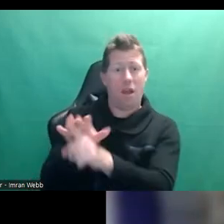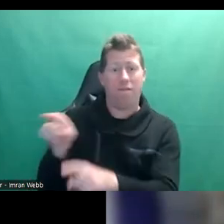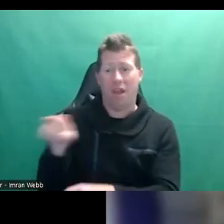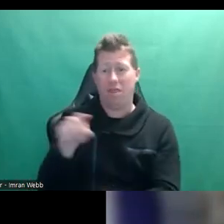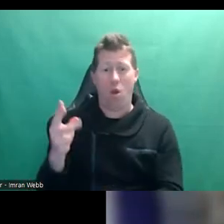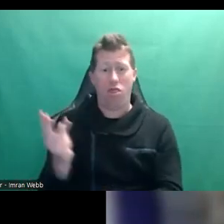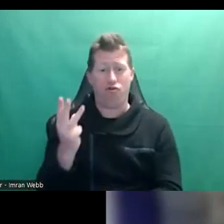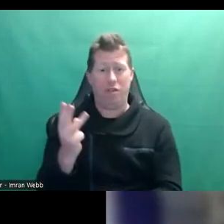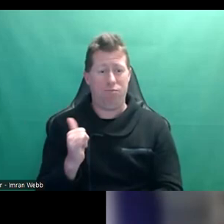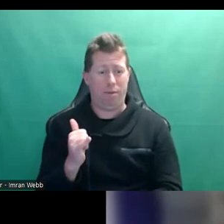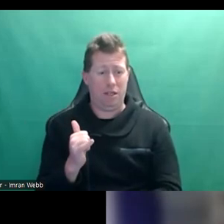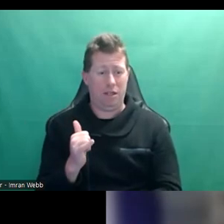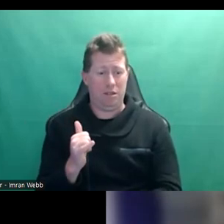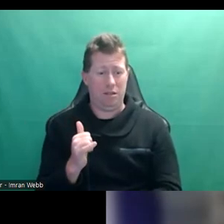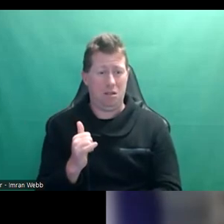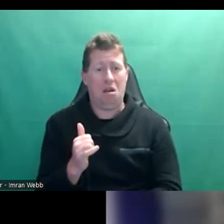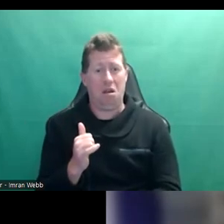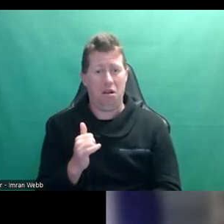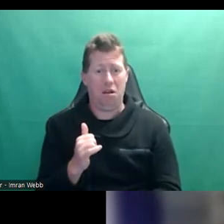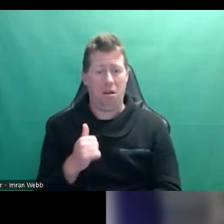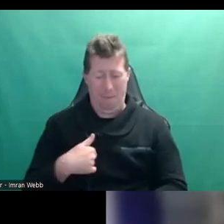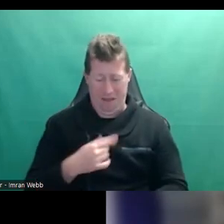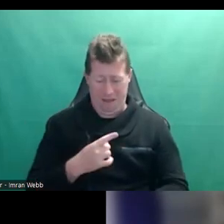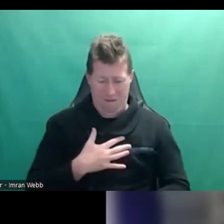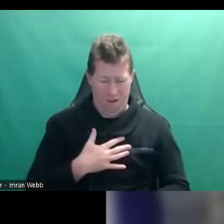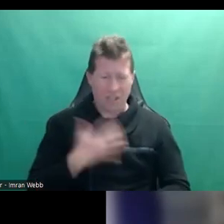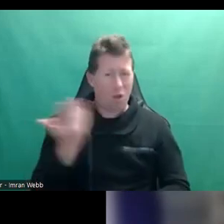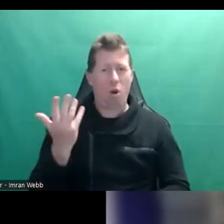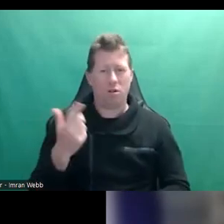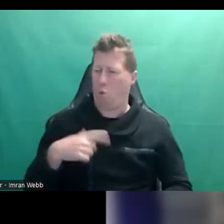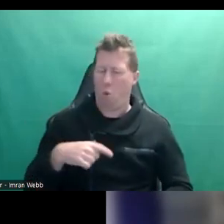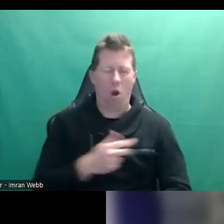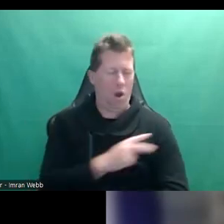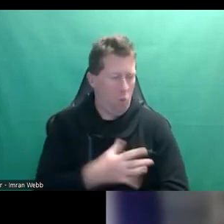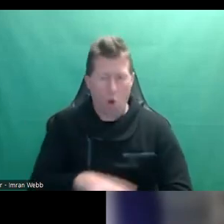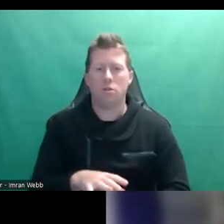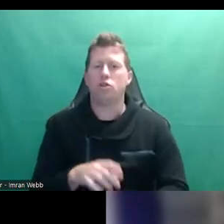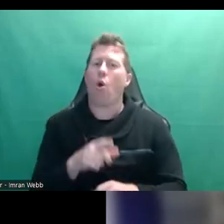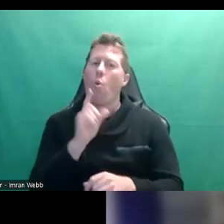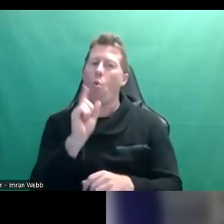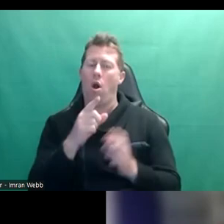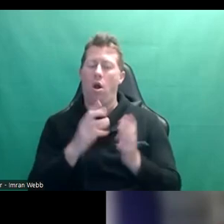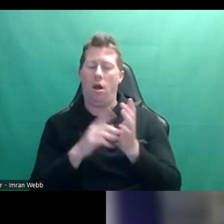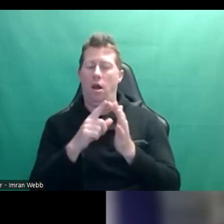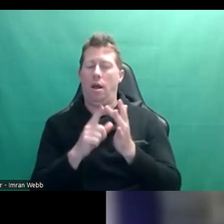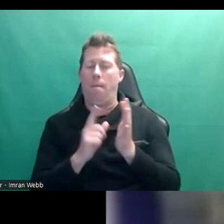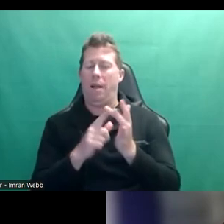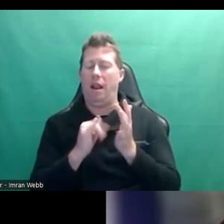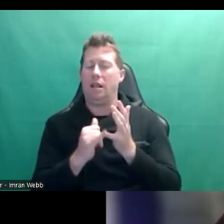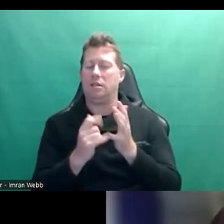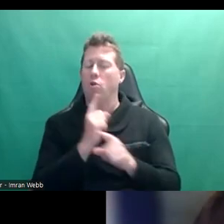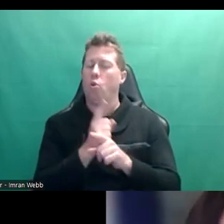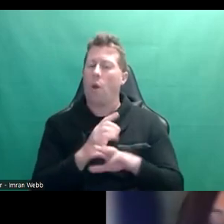not even interested in that, you know? So one of the things I think that Melissa was getting to just now was that idea